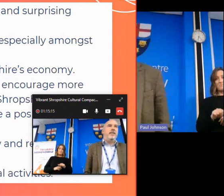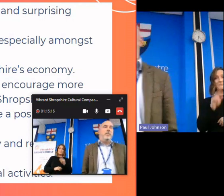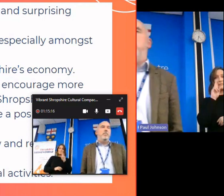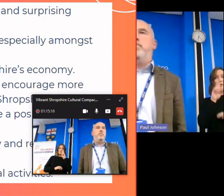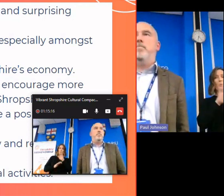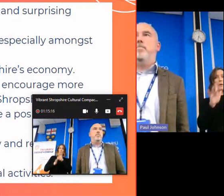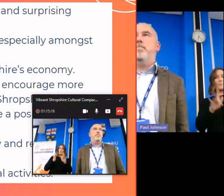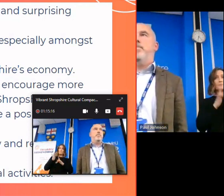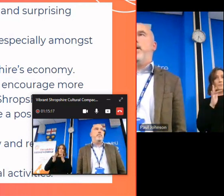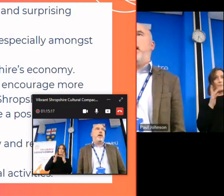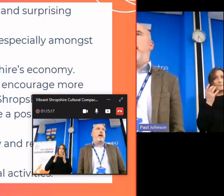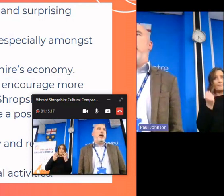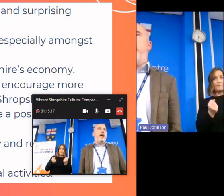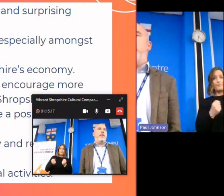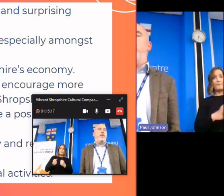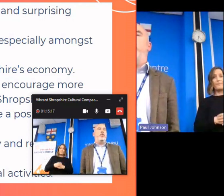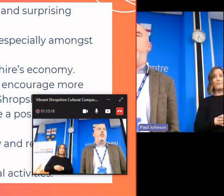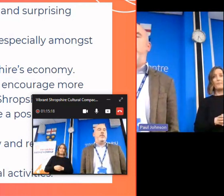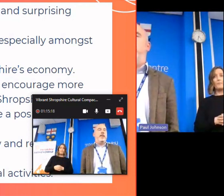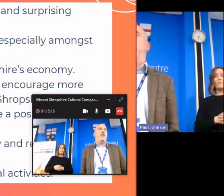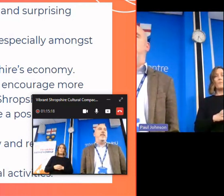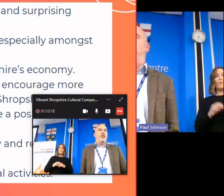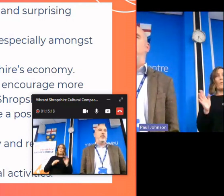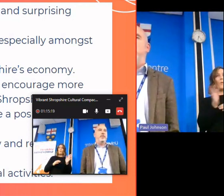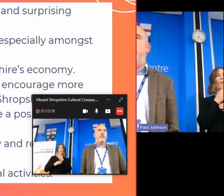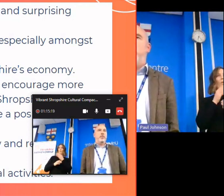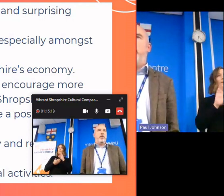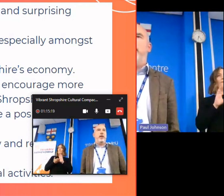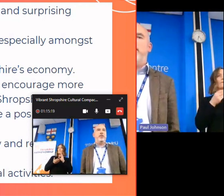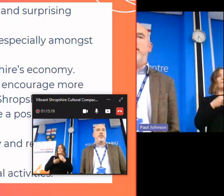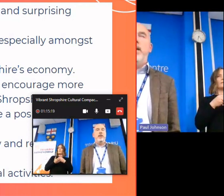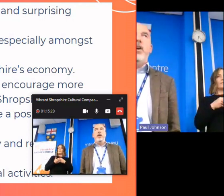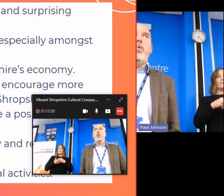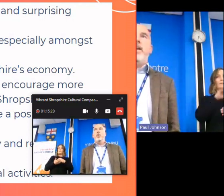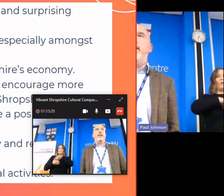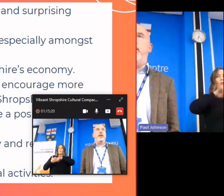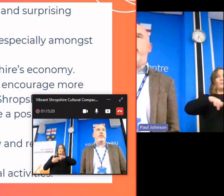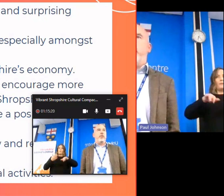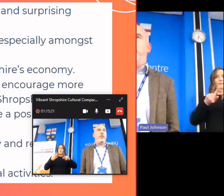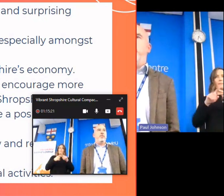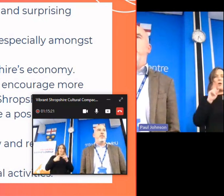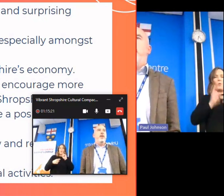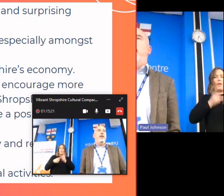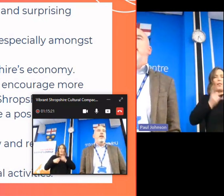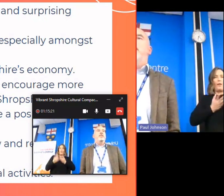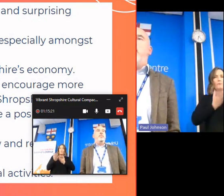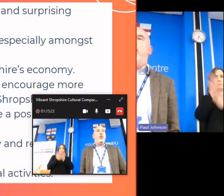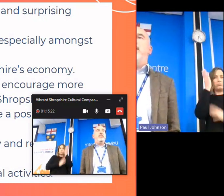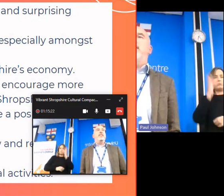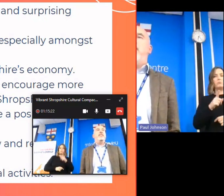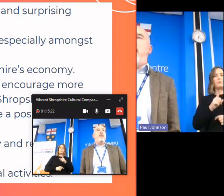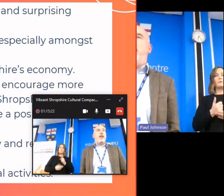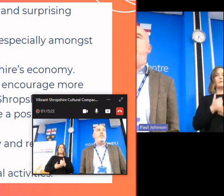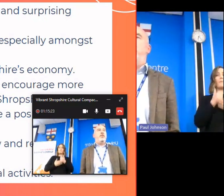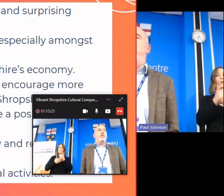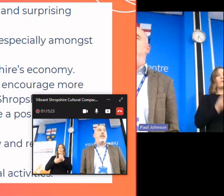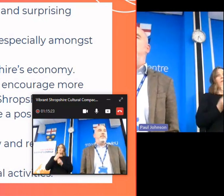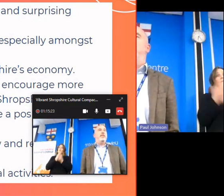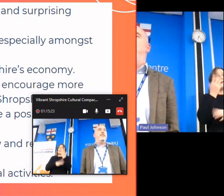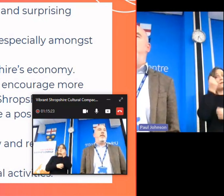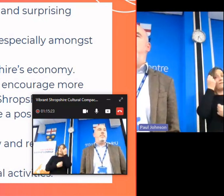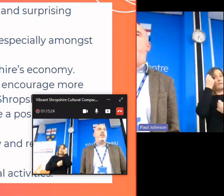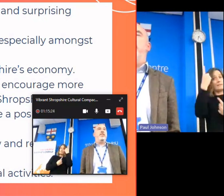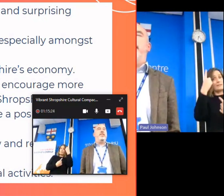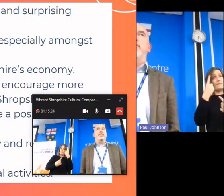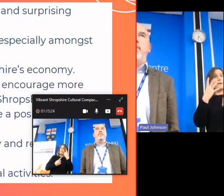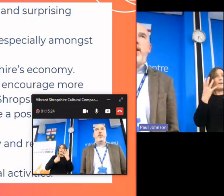website it's um uh there are all the kind of funding documents as well but i'll just quickly go through them so supporting the development of